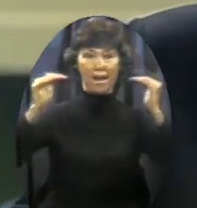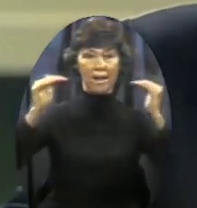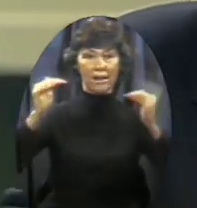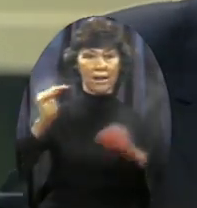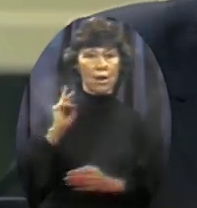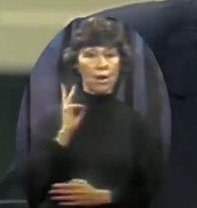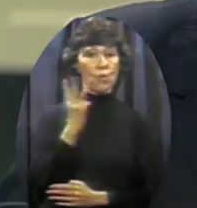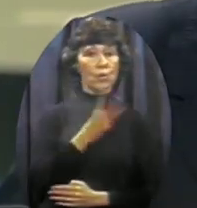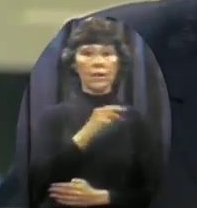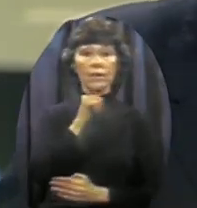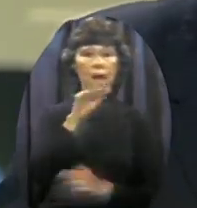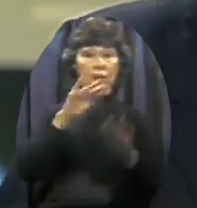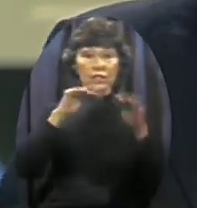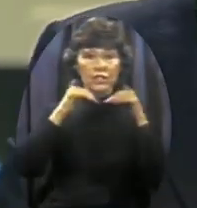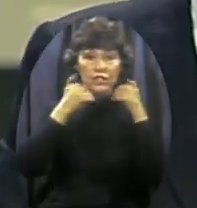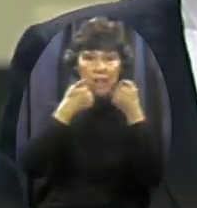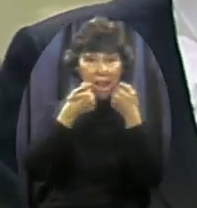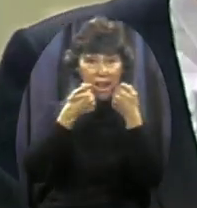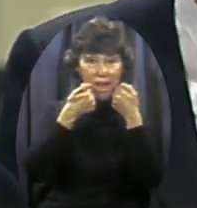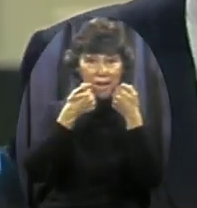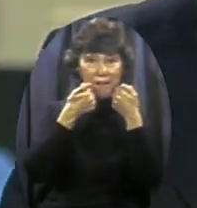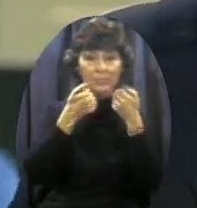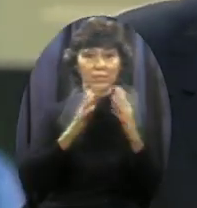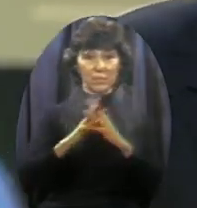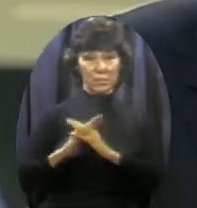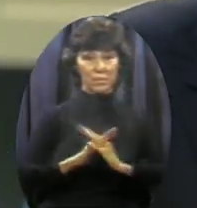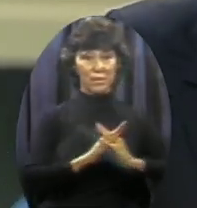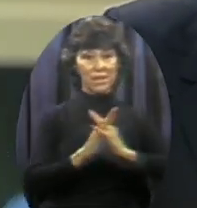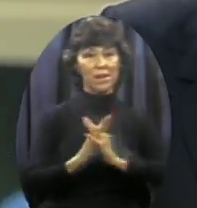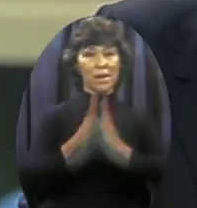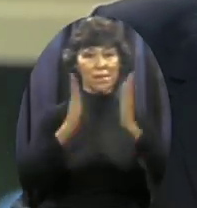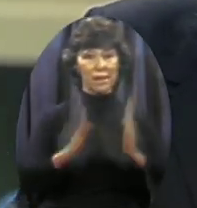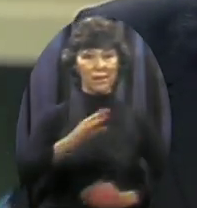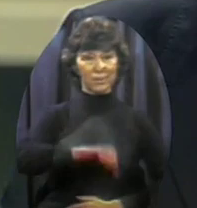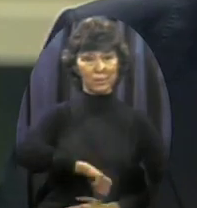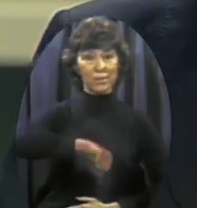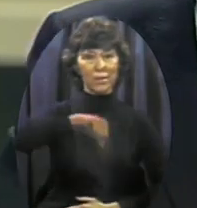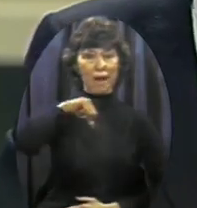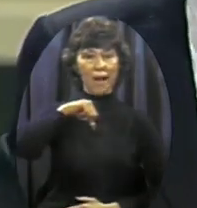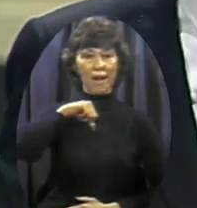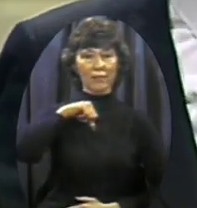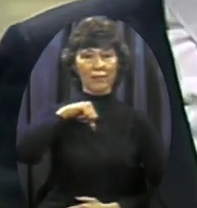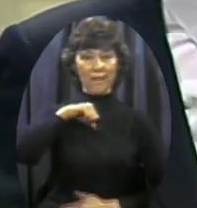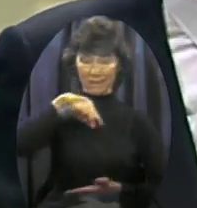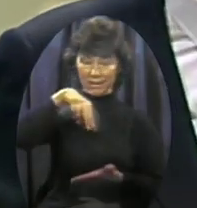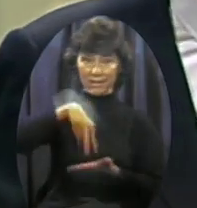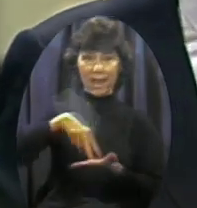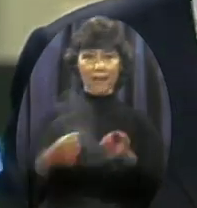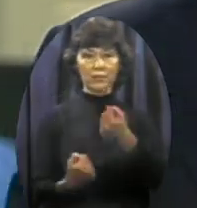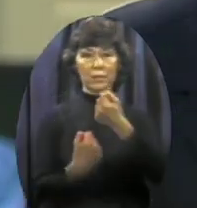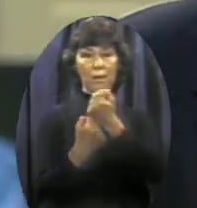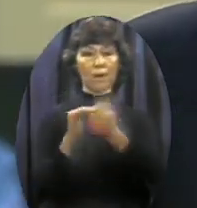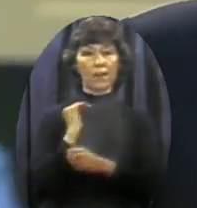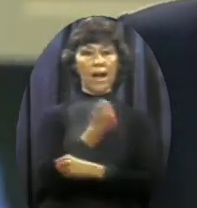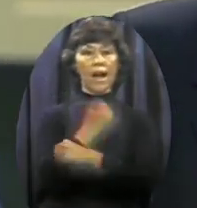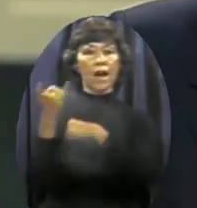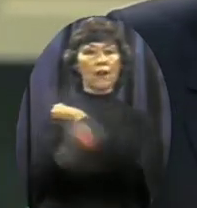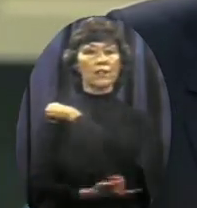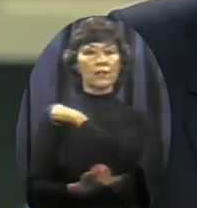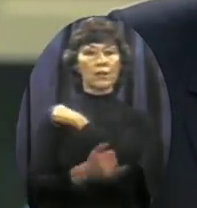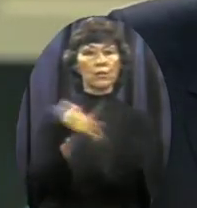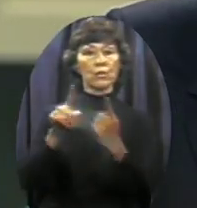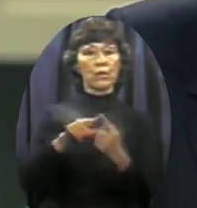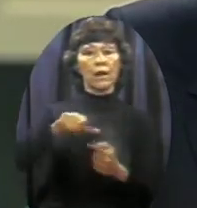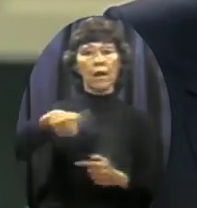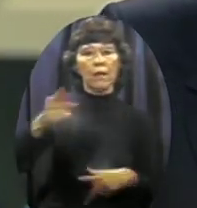patriots And we shouldn't be ashamed to stand for our country And speak up for our country When others are trying to put it